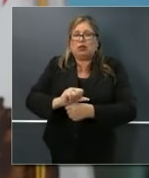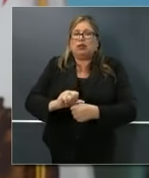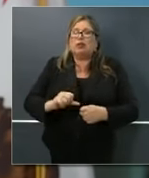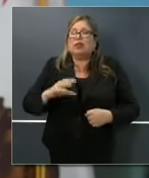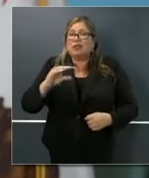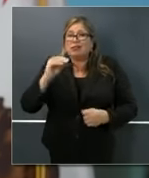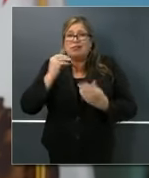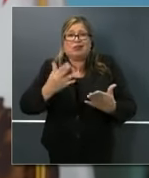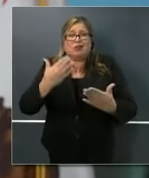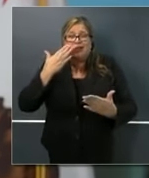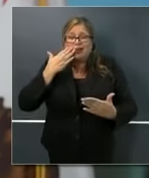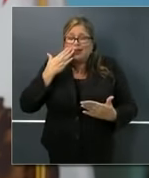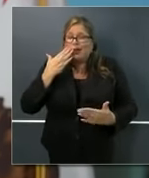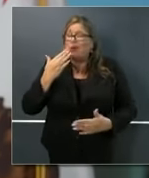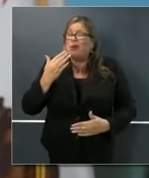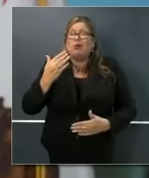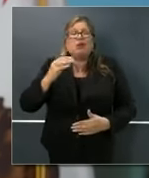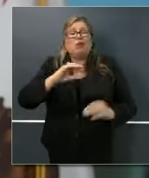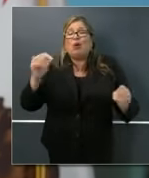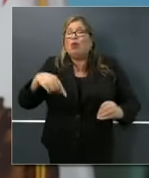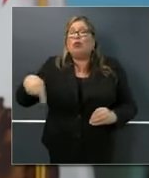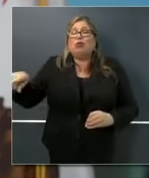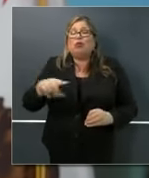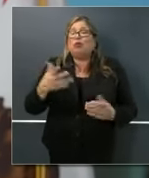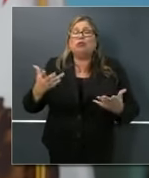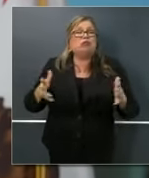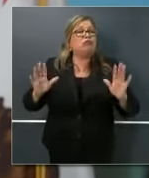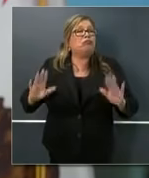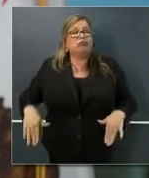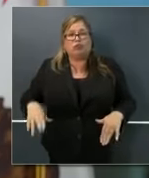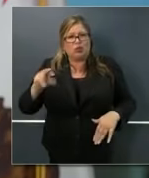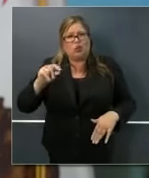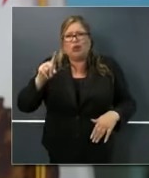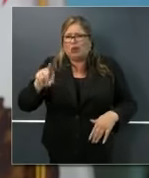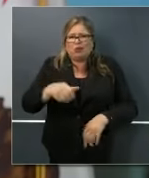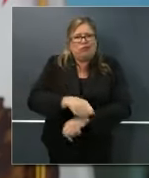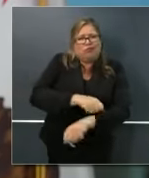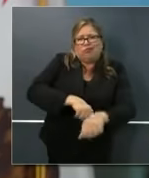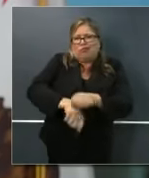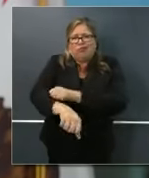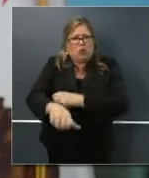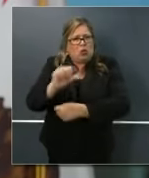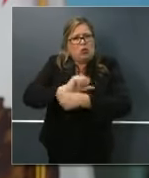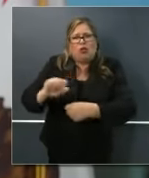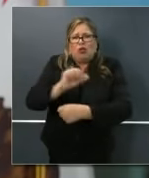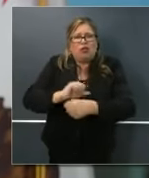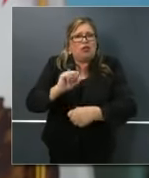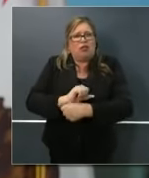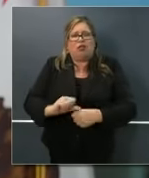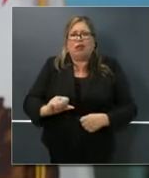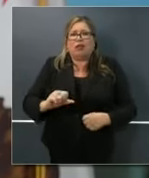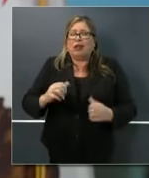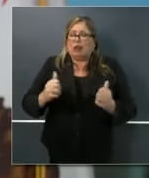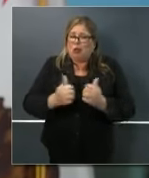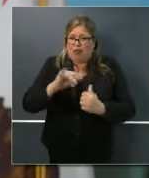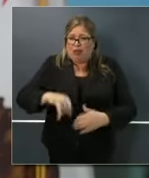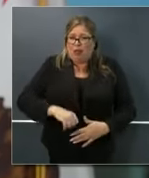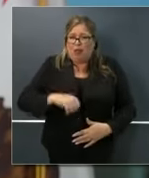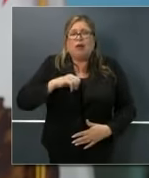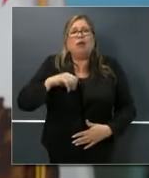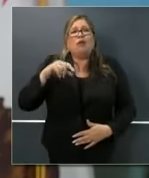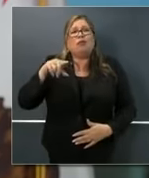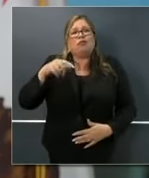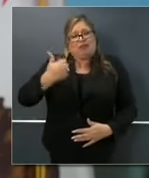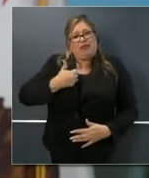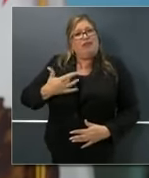essential workforce has done that. And with dignity comes respect and admiration, because you've not only